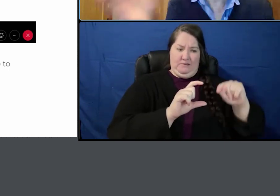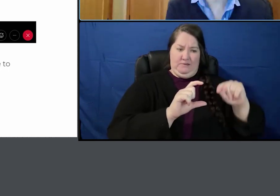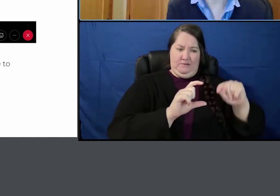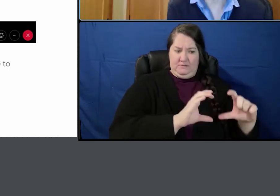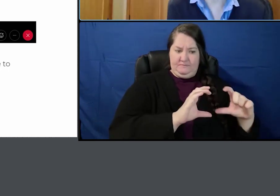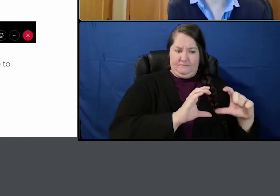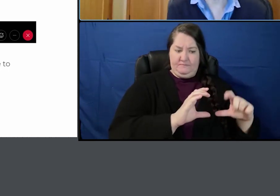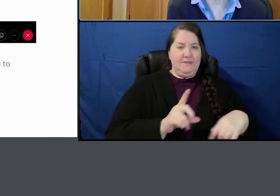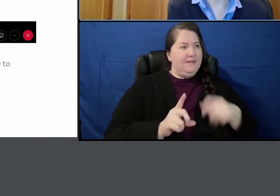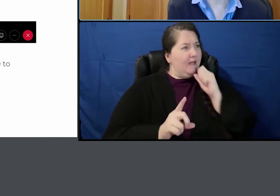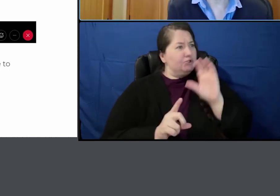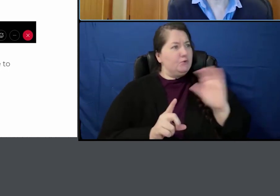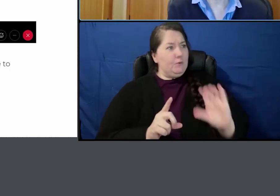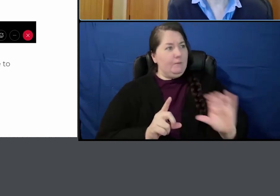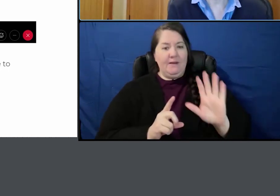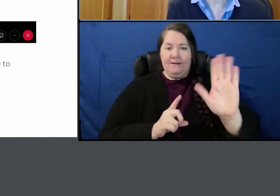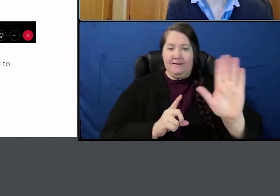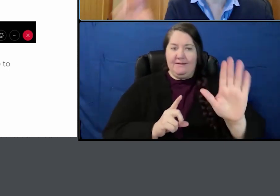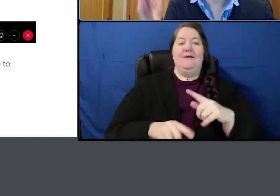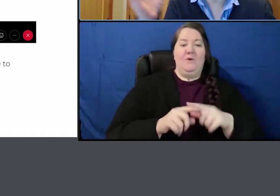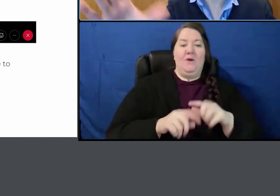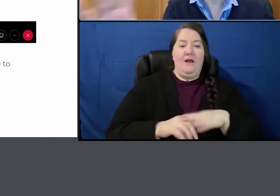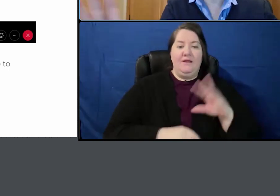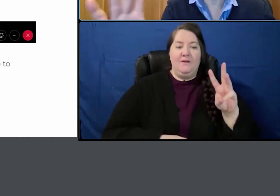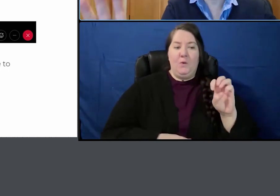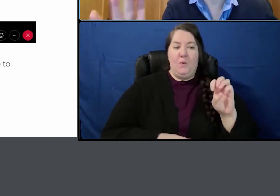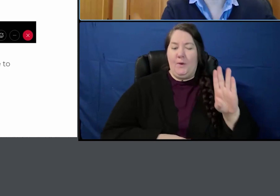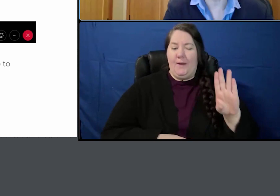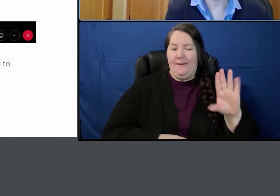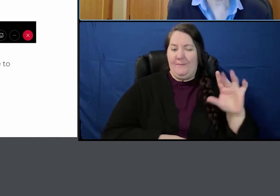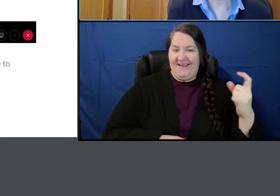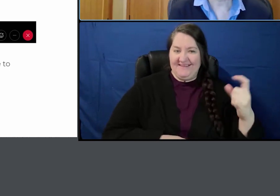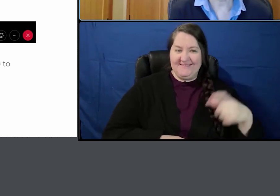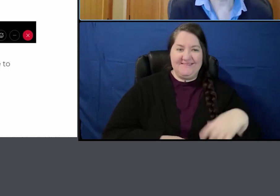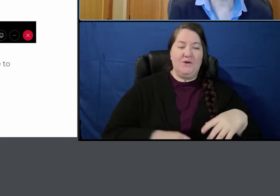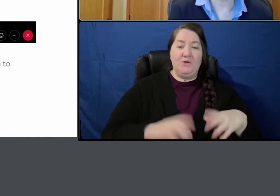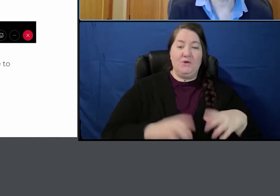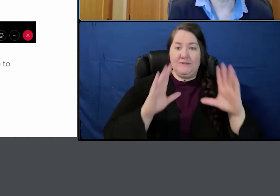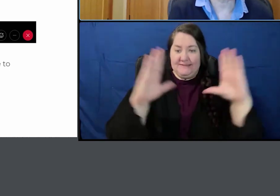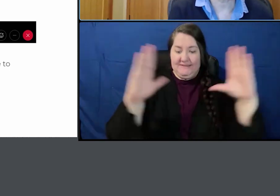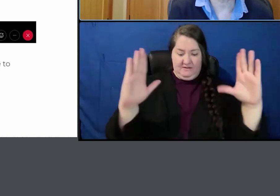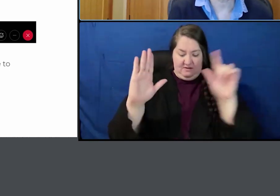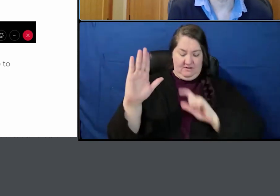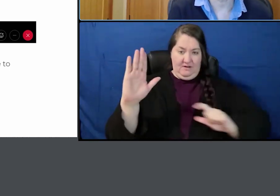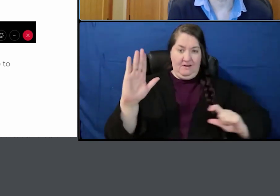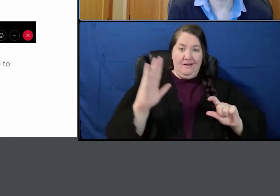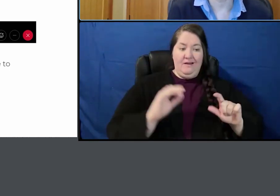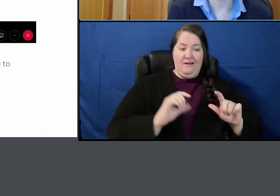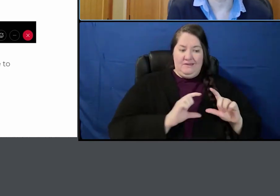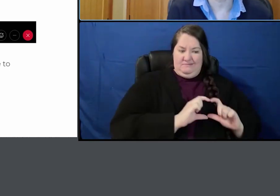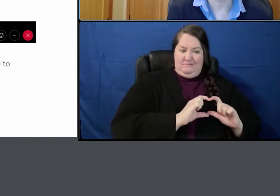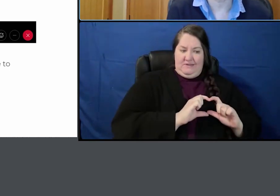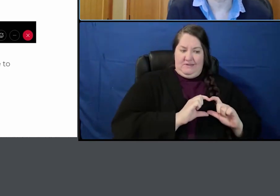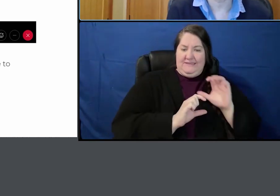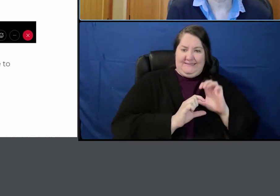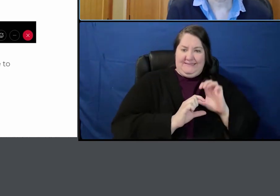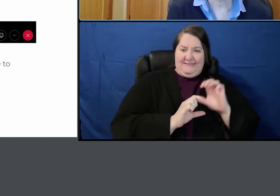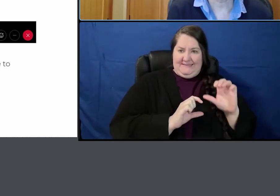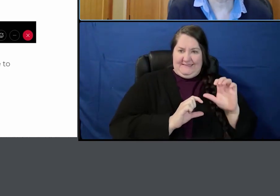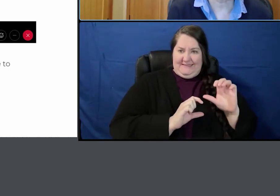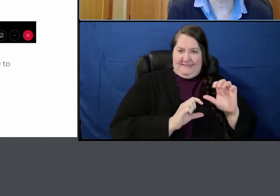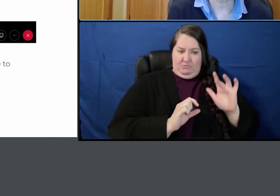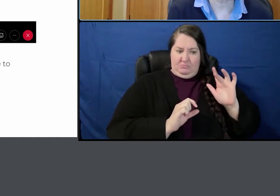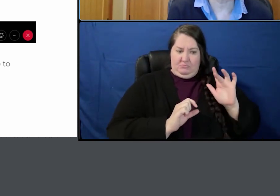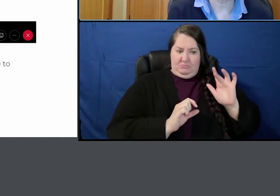your panel, there's a small CC with an arrow. And so